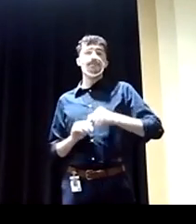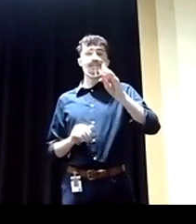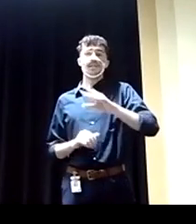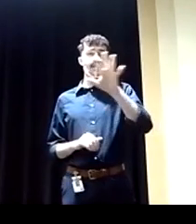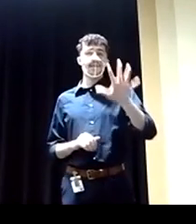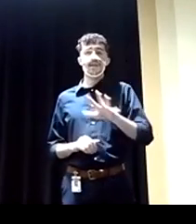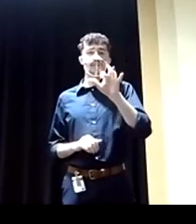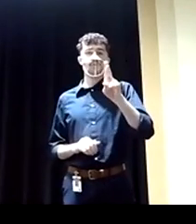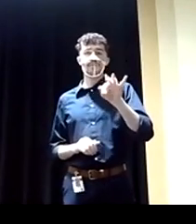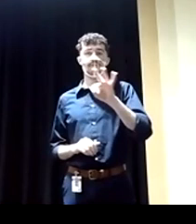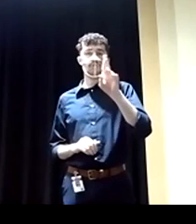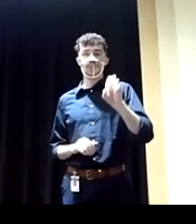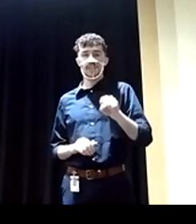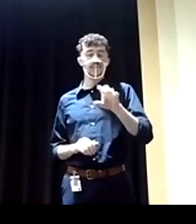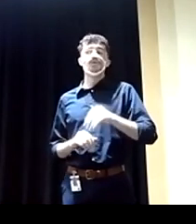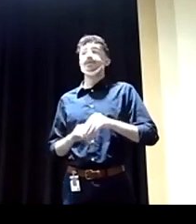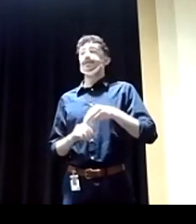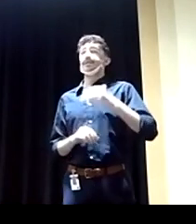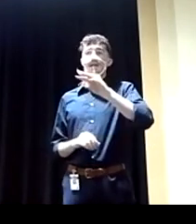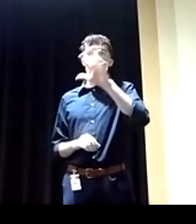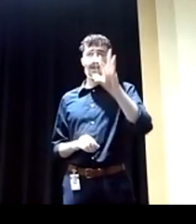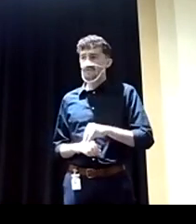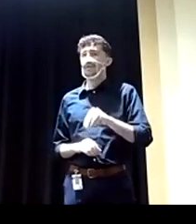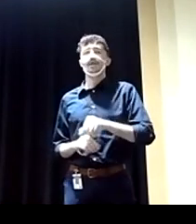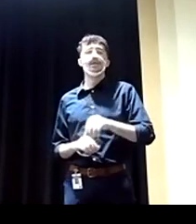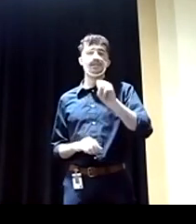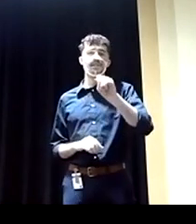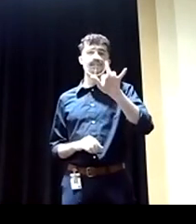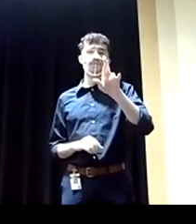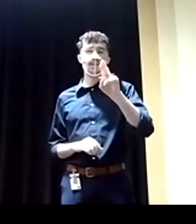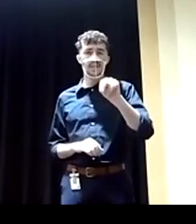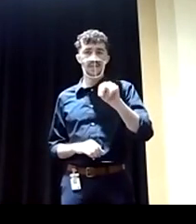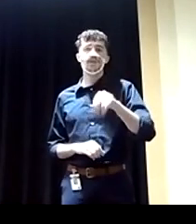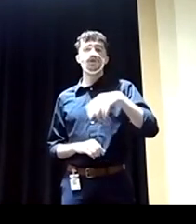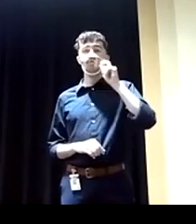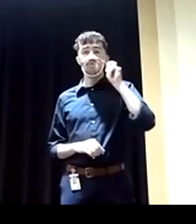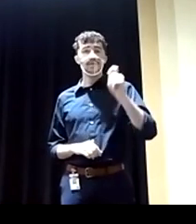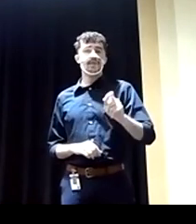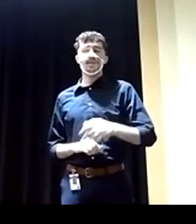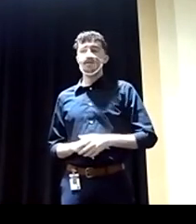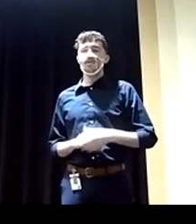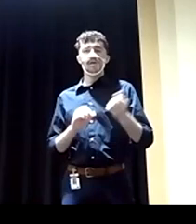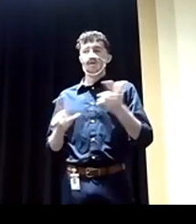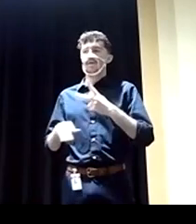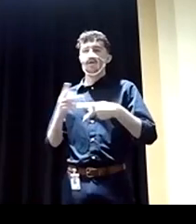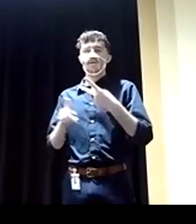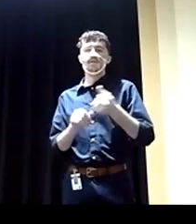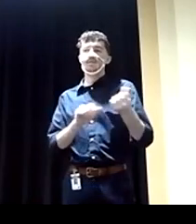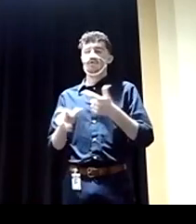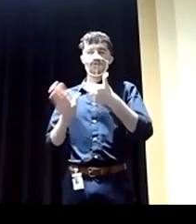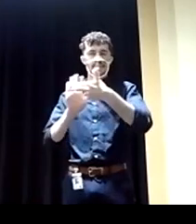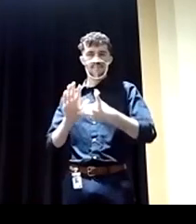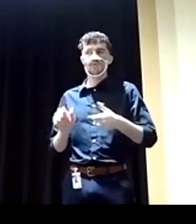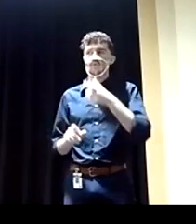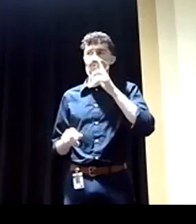refugees, African refugees, and Ukrainian refugees, and all the refugees of the world who come to